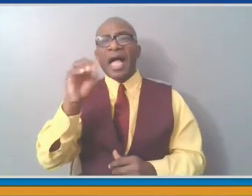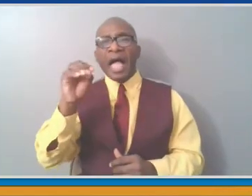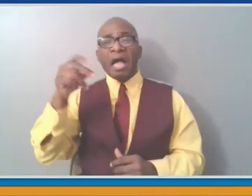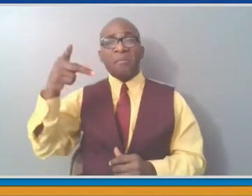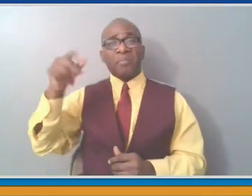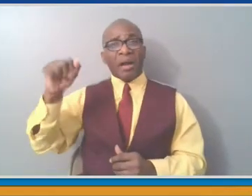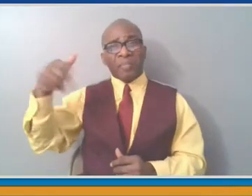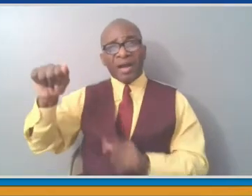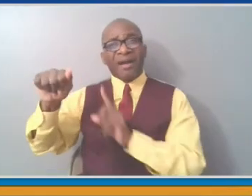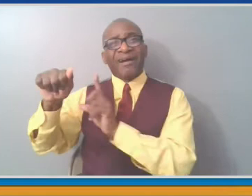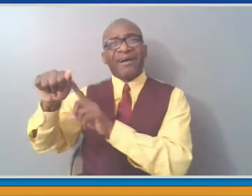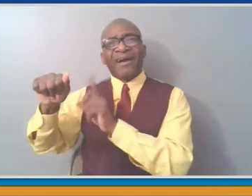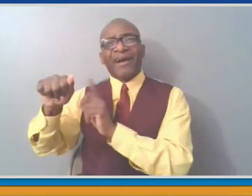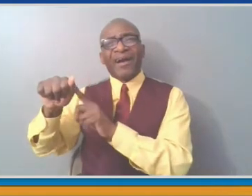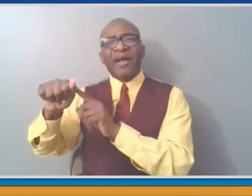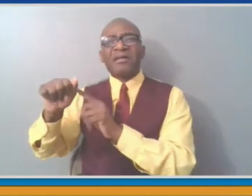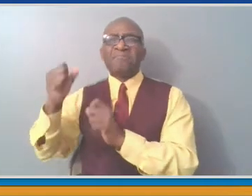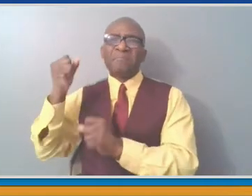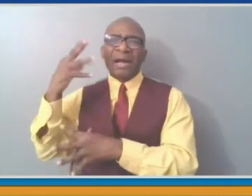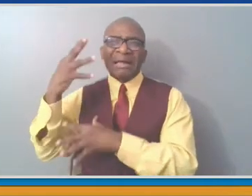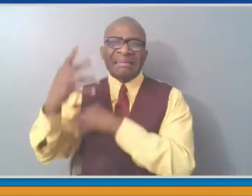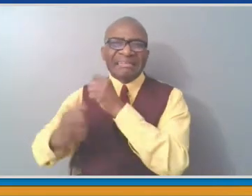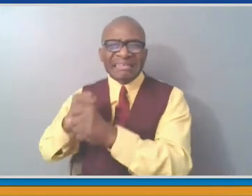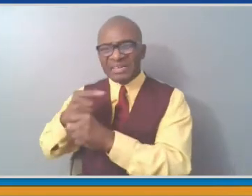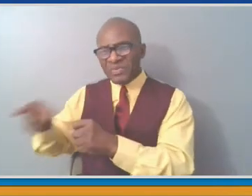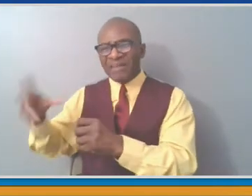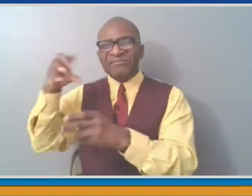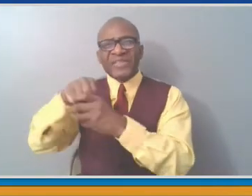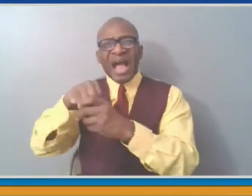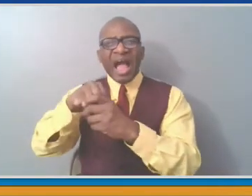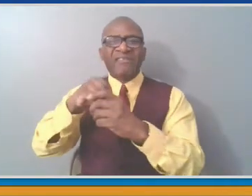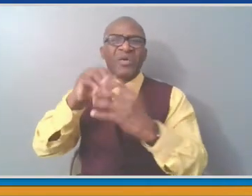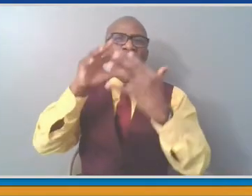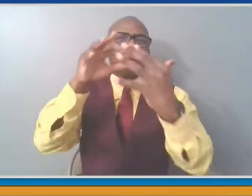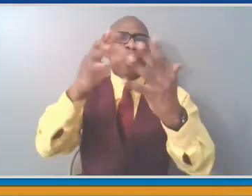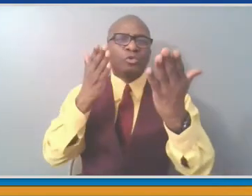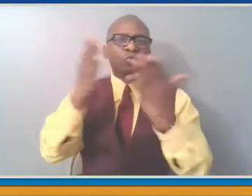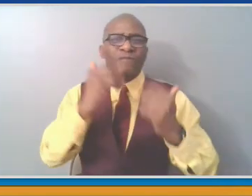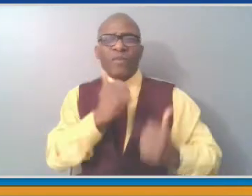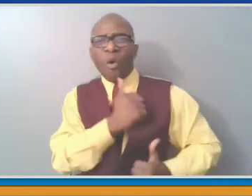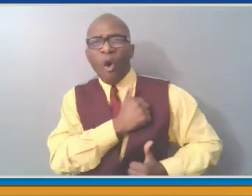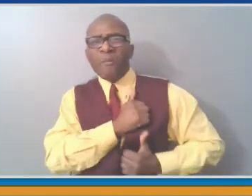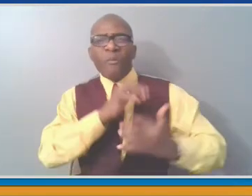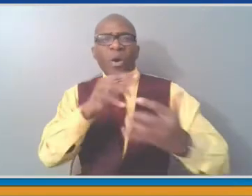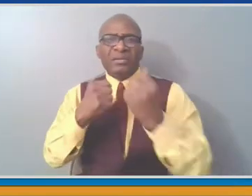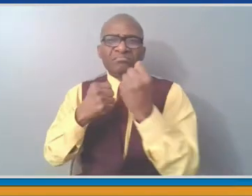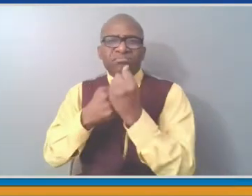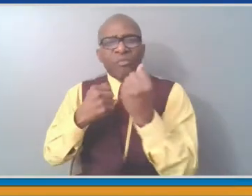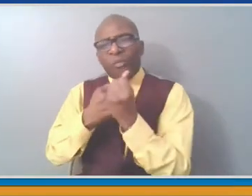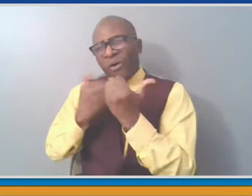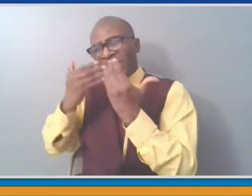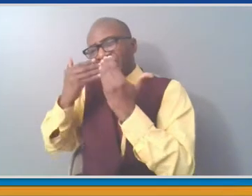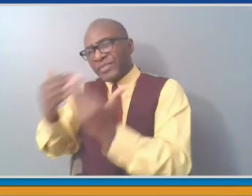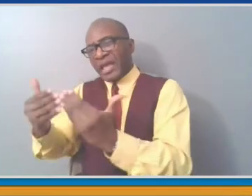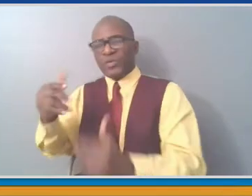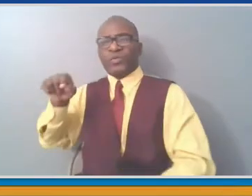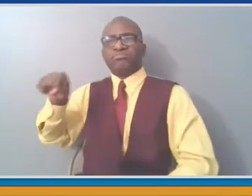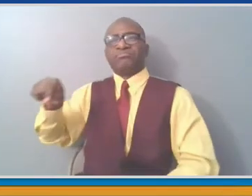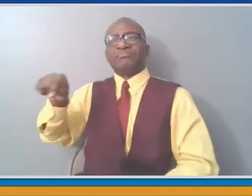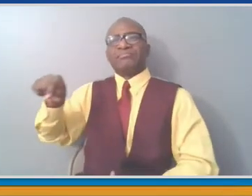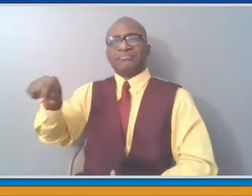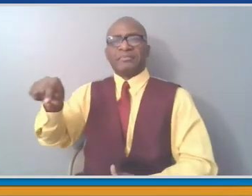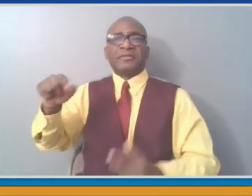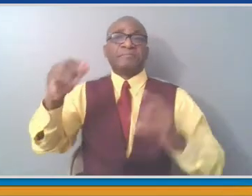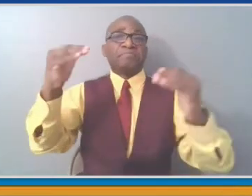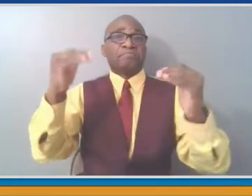long and as fruitful a life as you can as we deal with this COVID outbreak. We're going to touch on some non-COVID points, and then